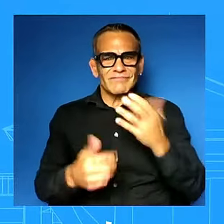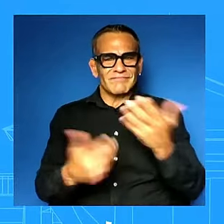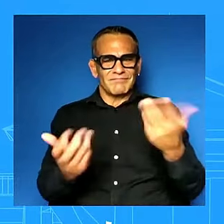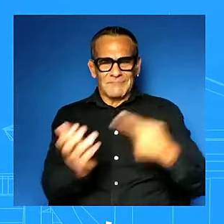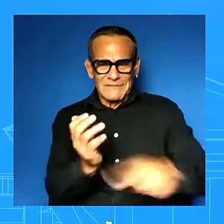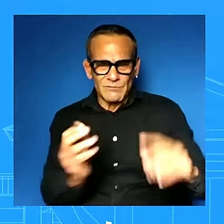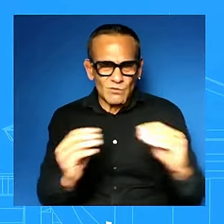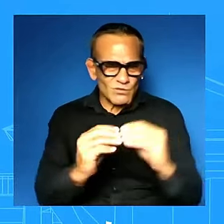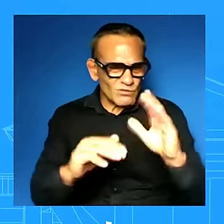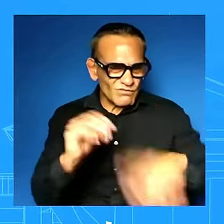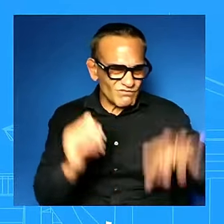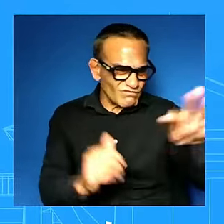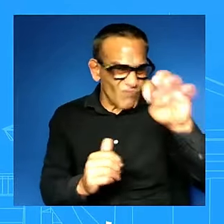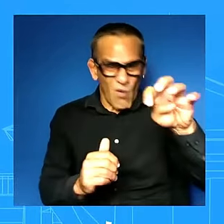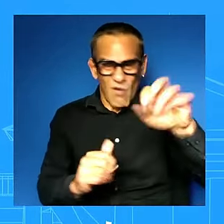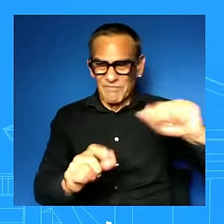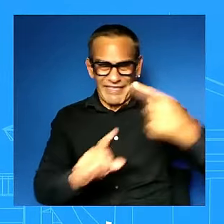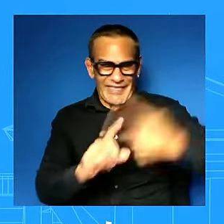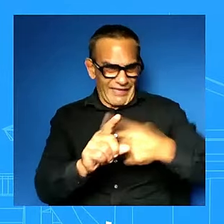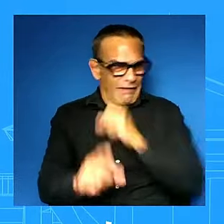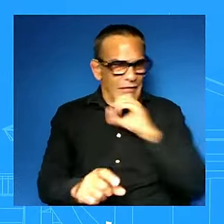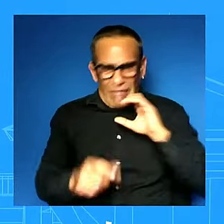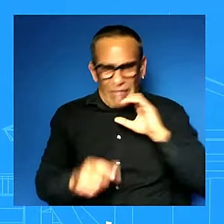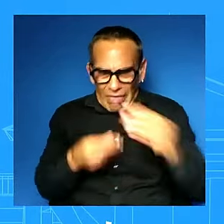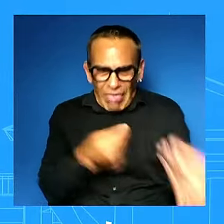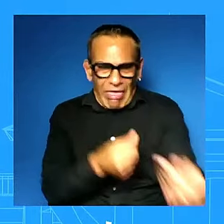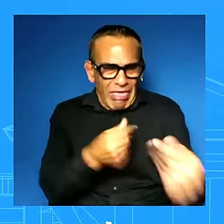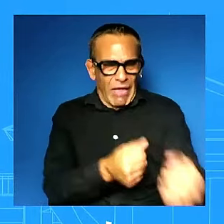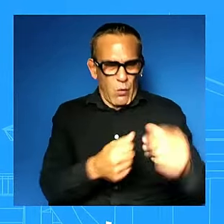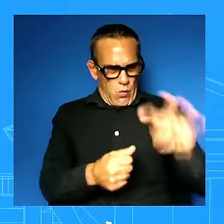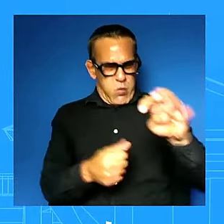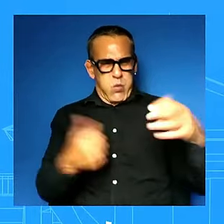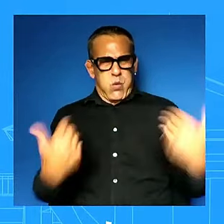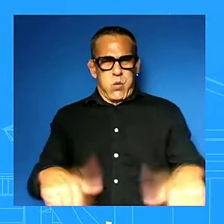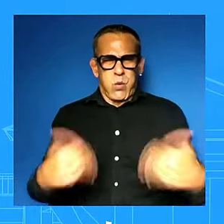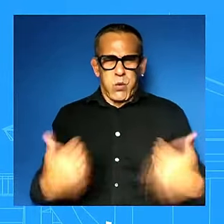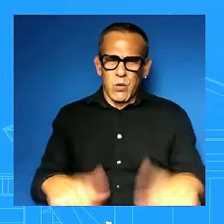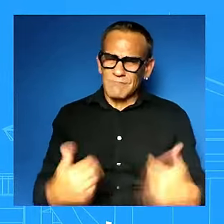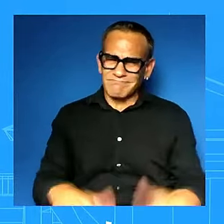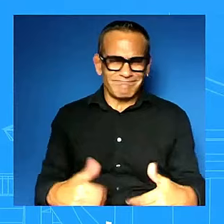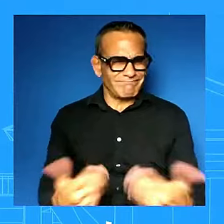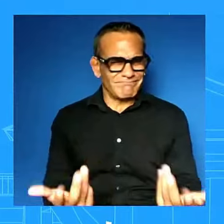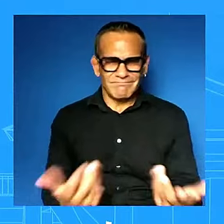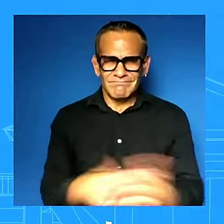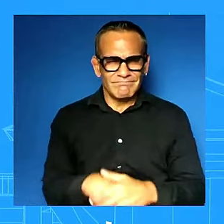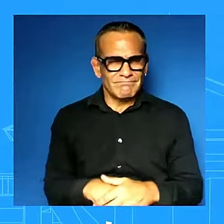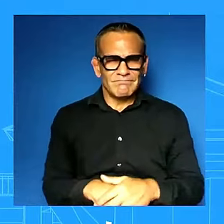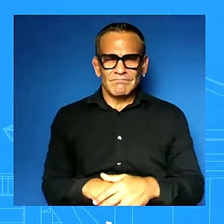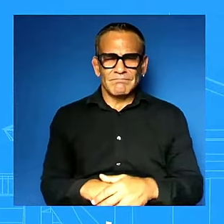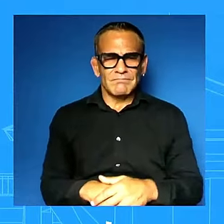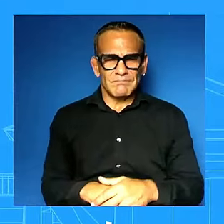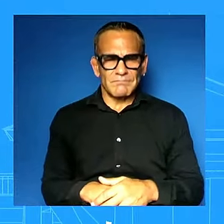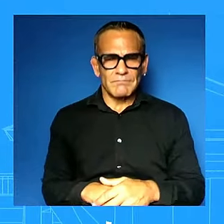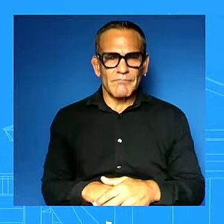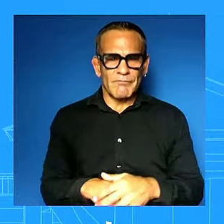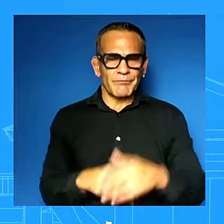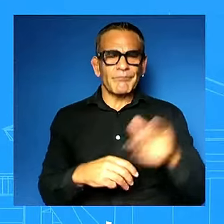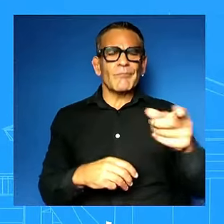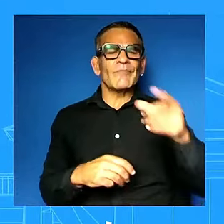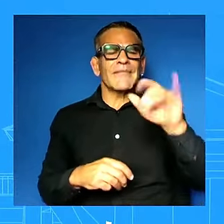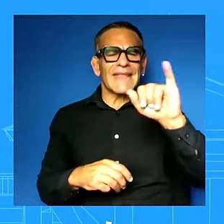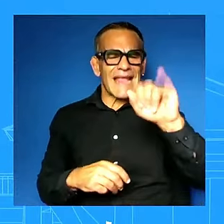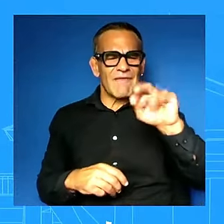inflation but american families aren't feeling that to the point where the vice president didn't even directly answer the question in the debate